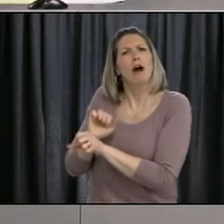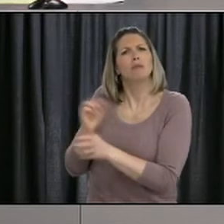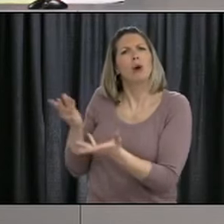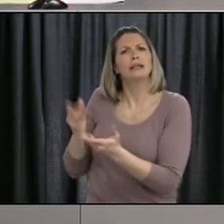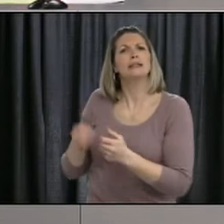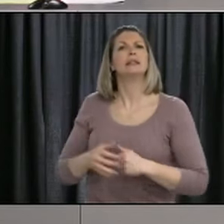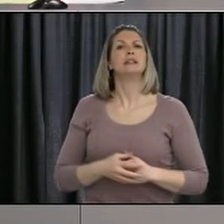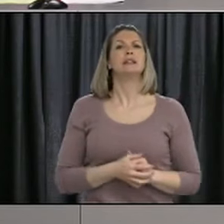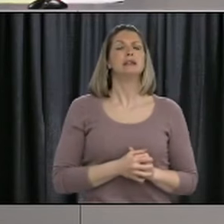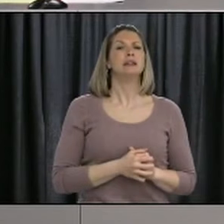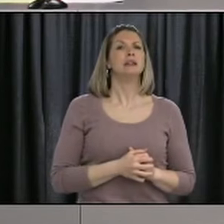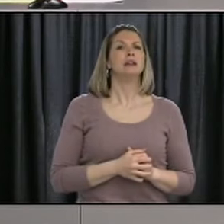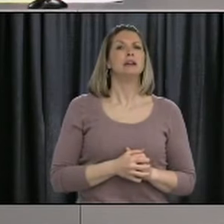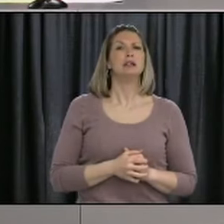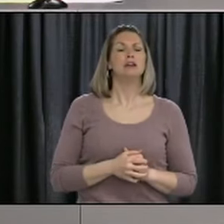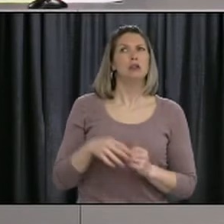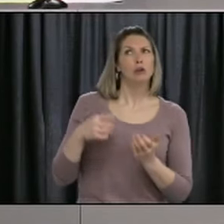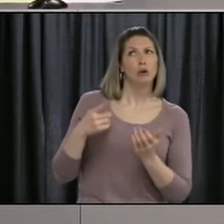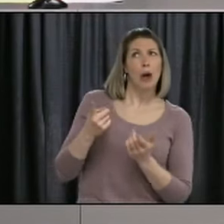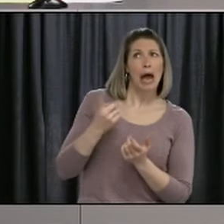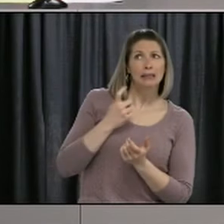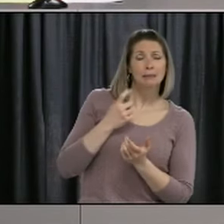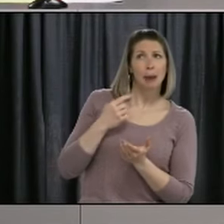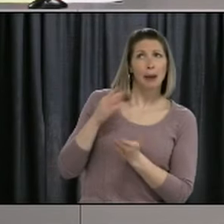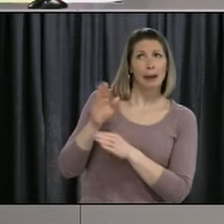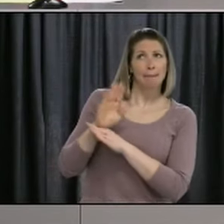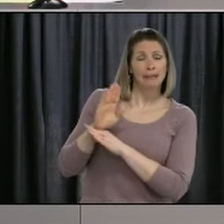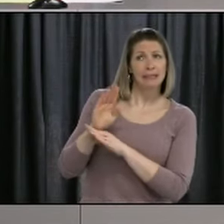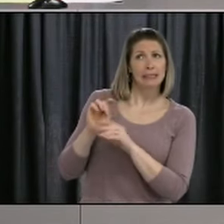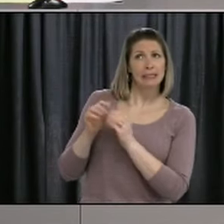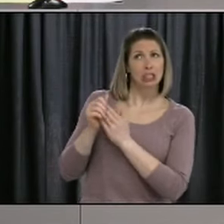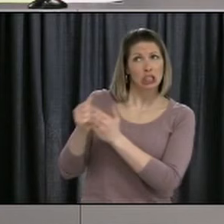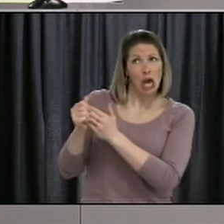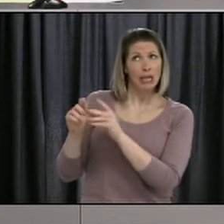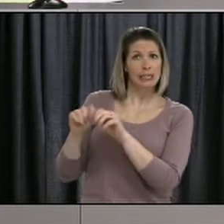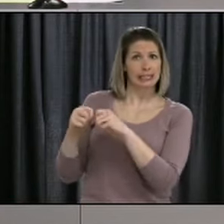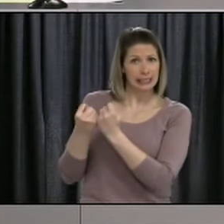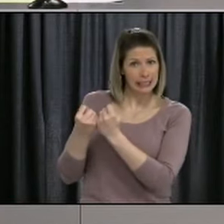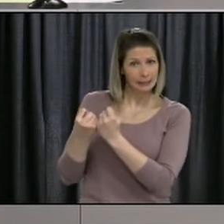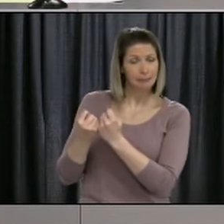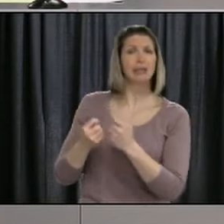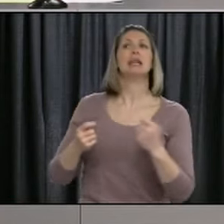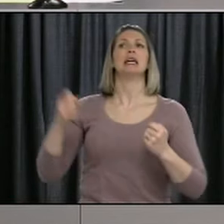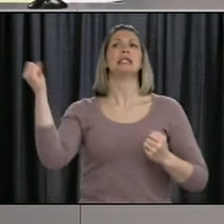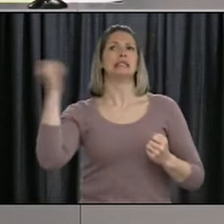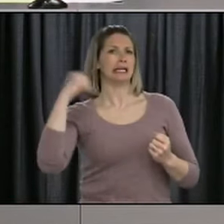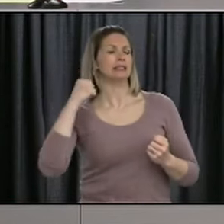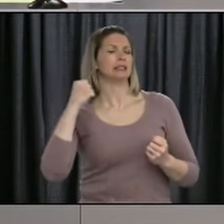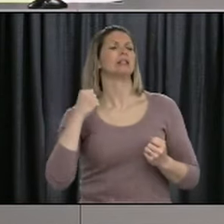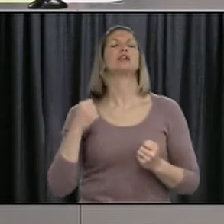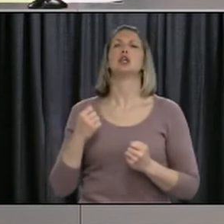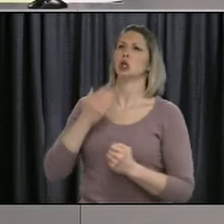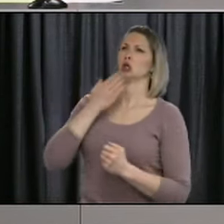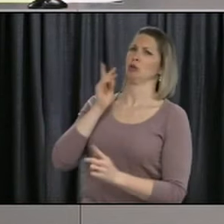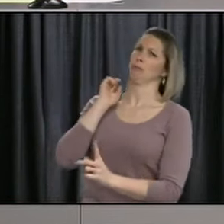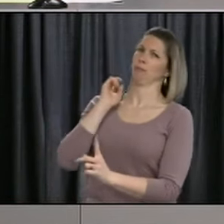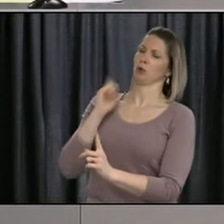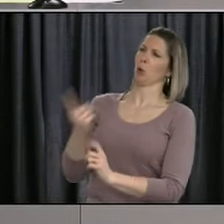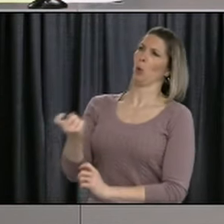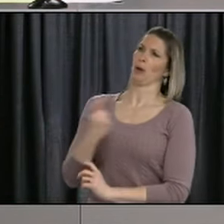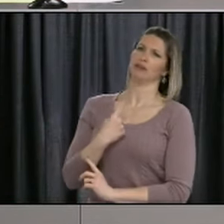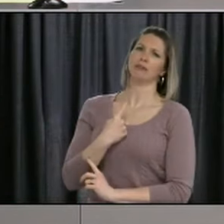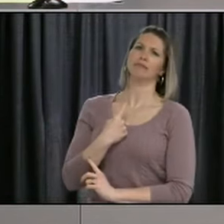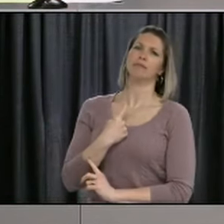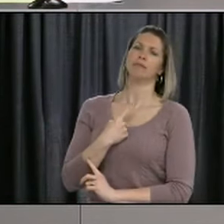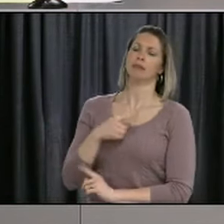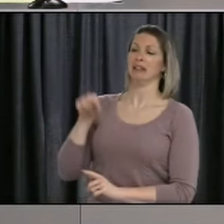So the business guidance team you're talking about there, Drew? Yes. Yes. Sorry, yeah. Yes. Yeah, it was a good point there. So this is really with